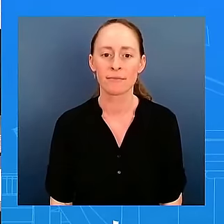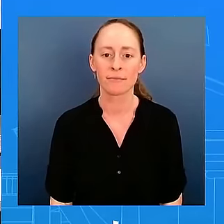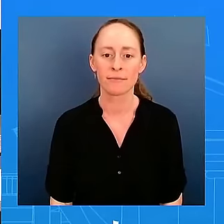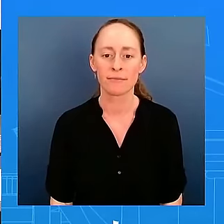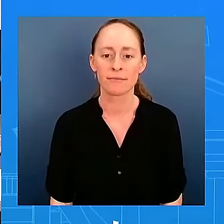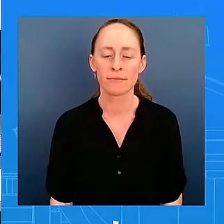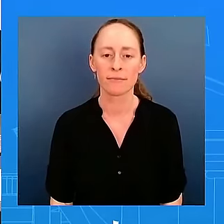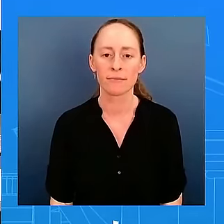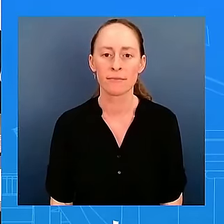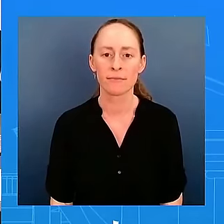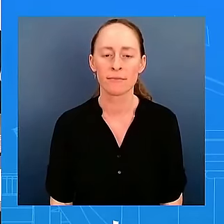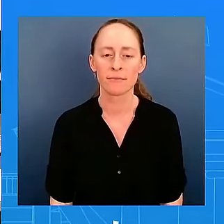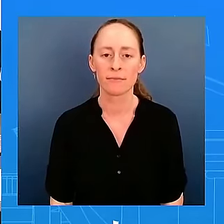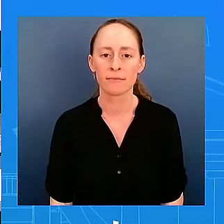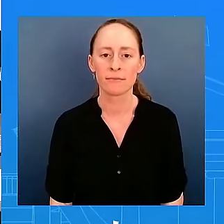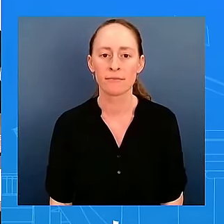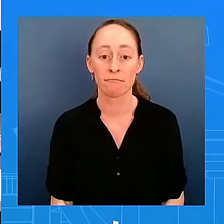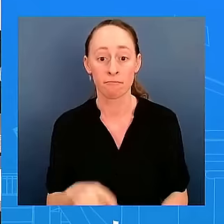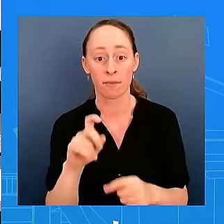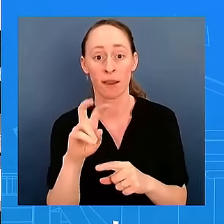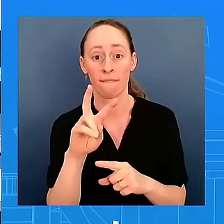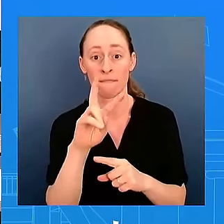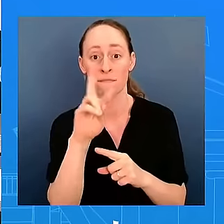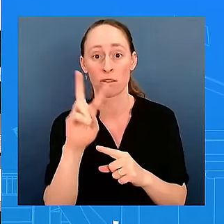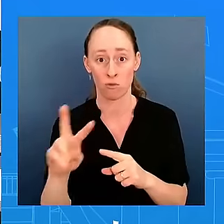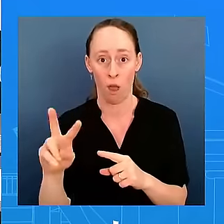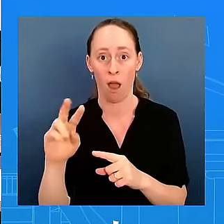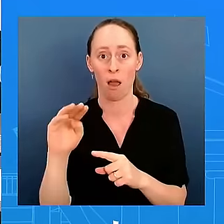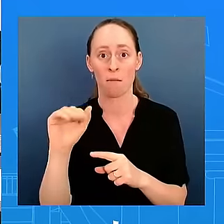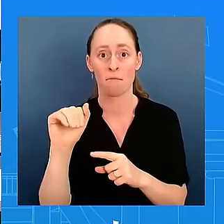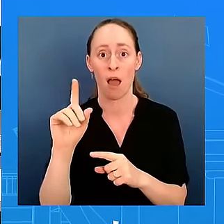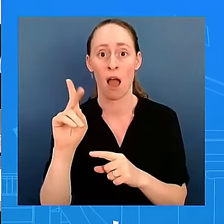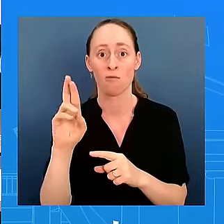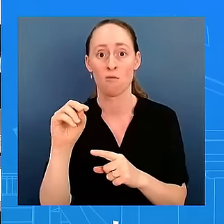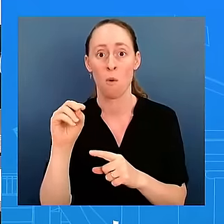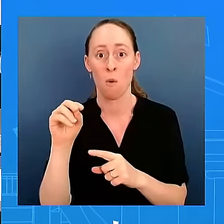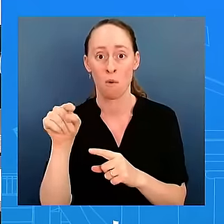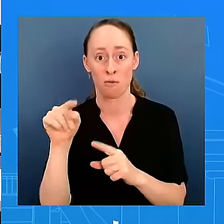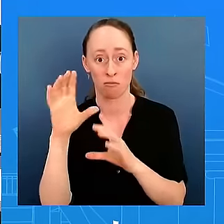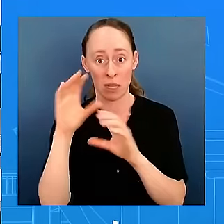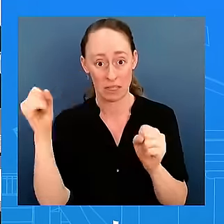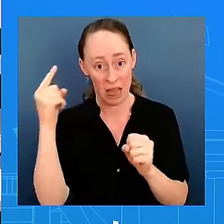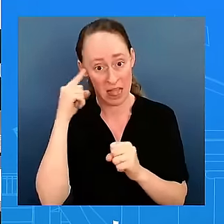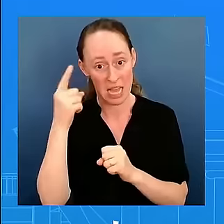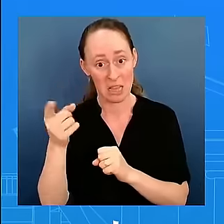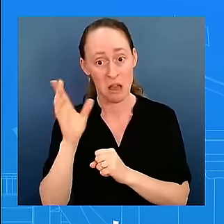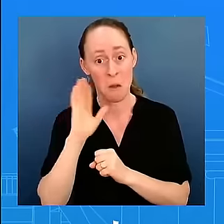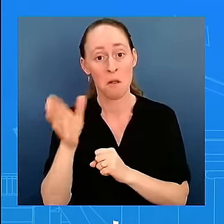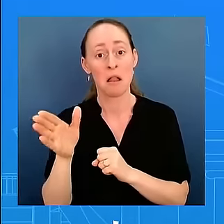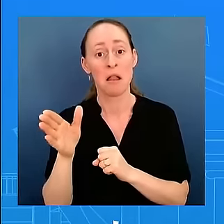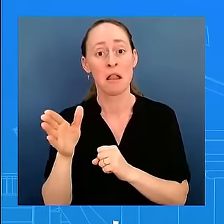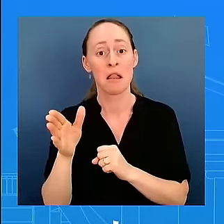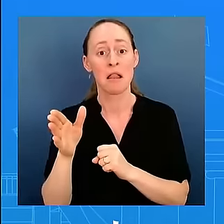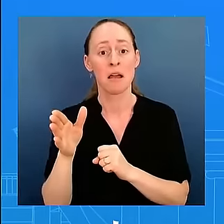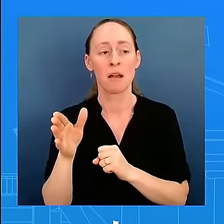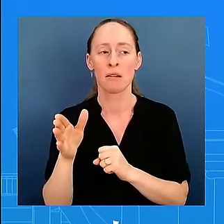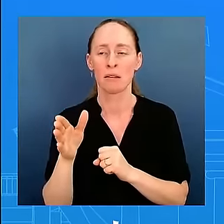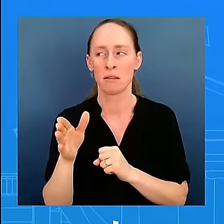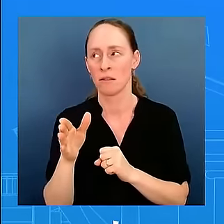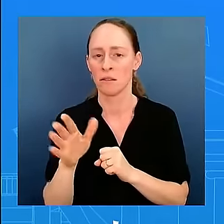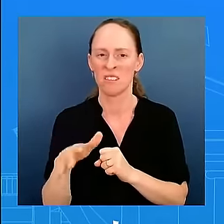ability to kind of fully rig the election or do you think that he would... It's more likely that he would just contest the results? It's difficult to know exactly how